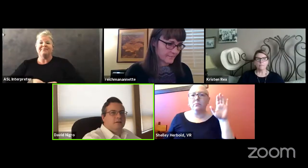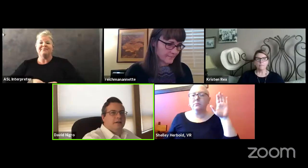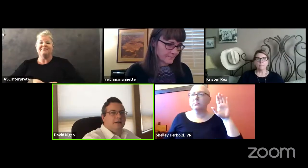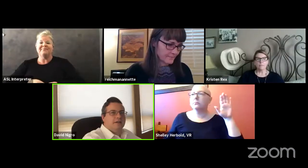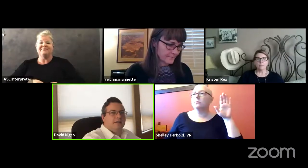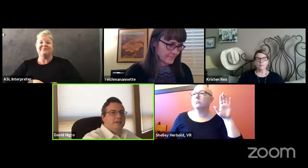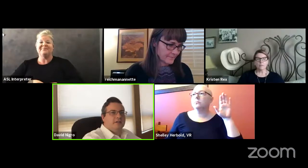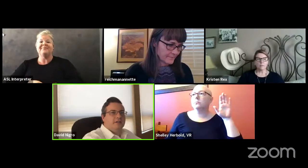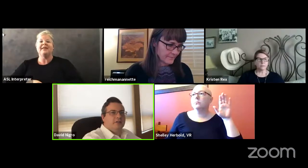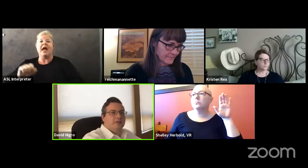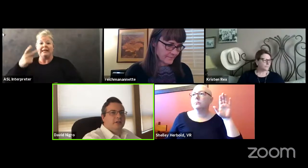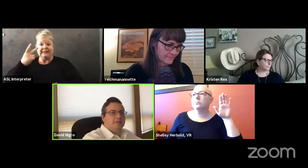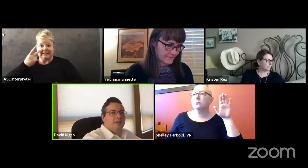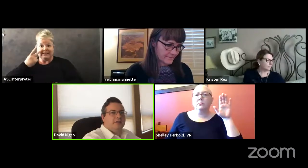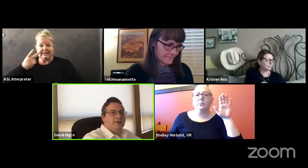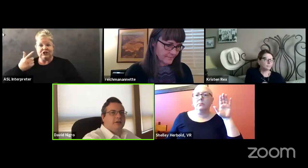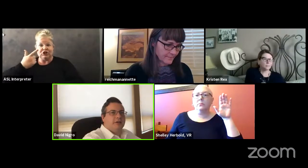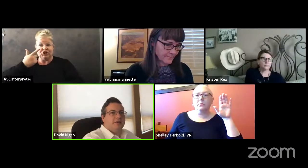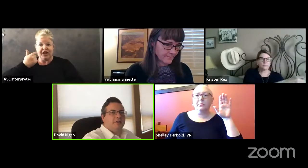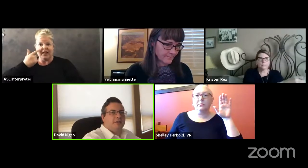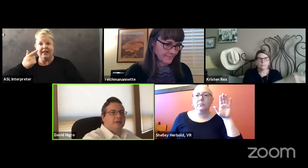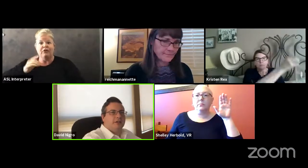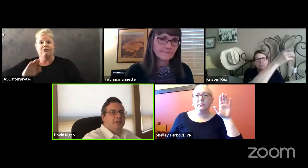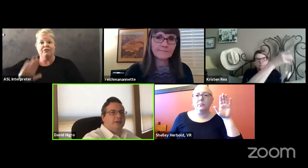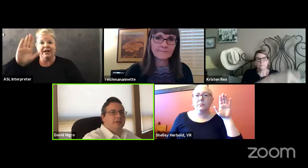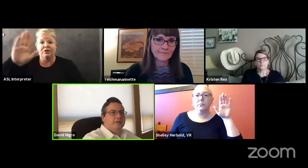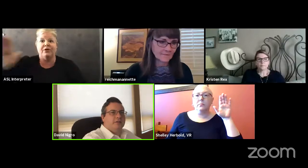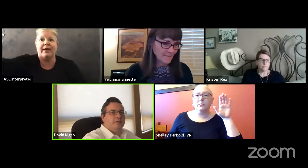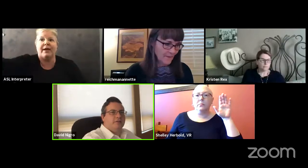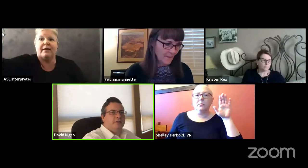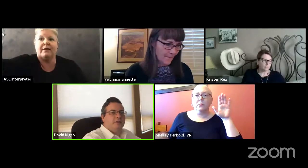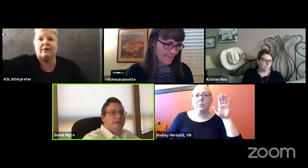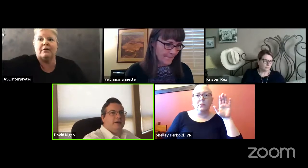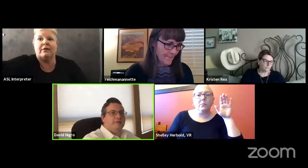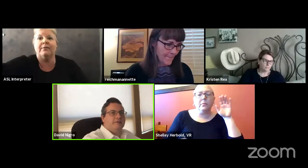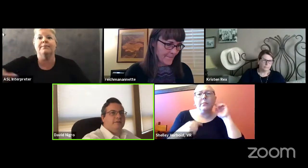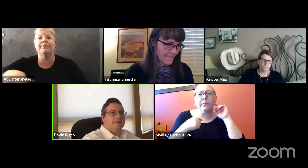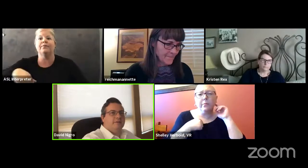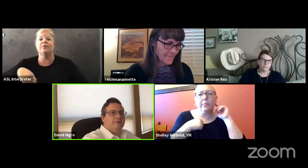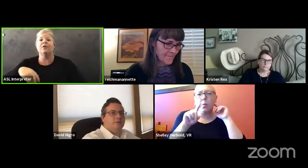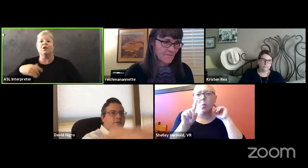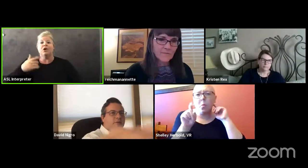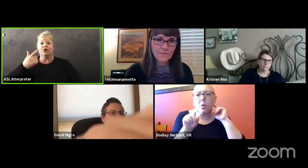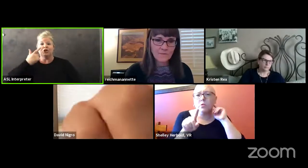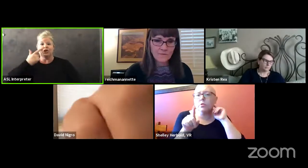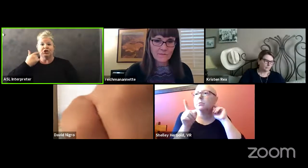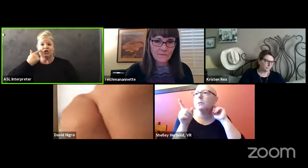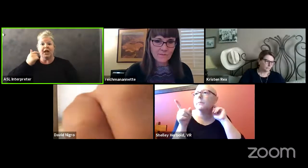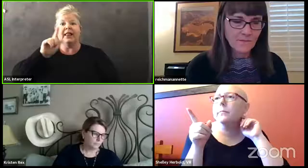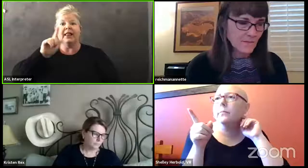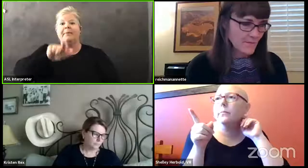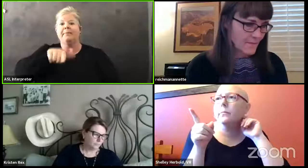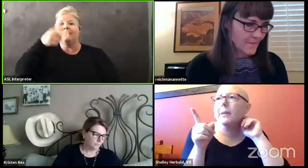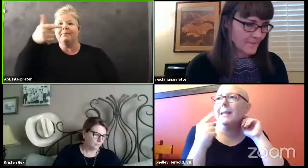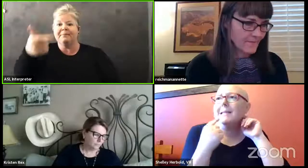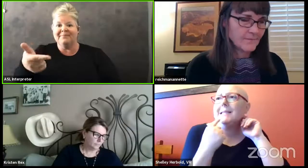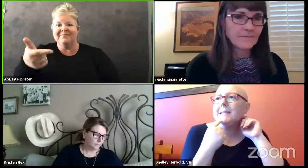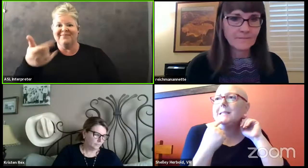And I see Shelly raising her hand. Shelly, you will have the floor now.